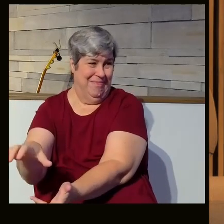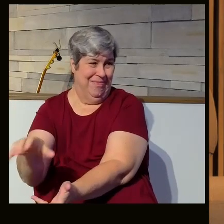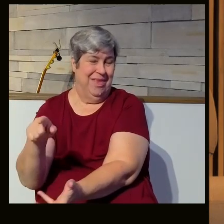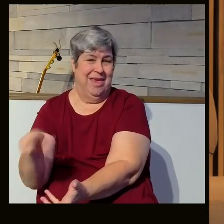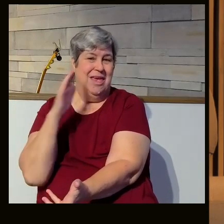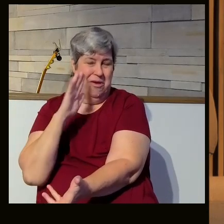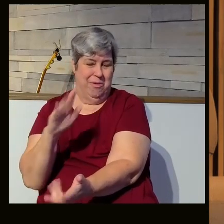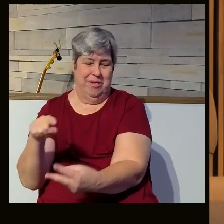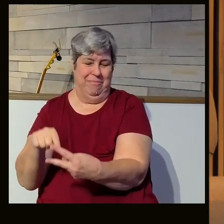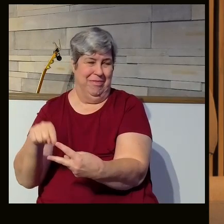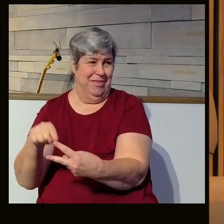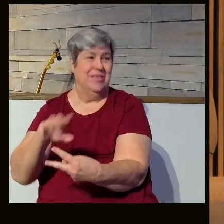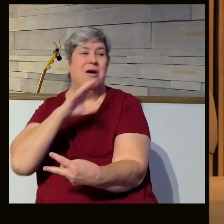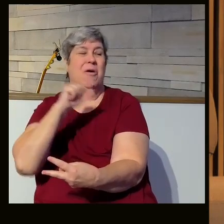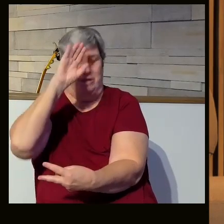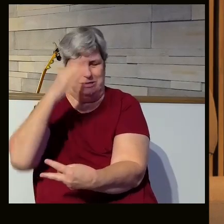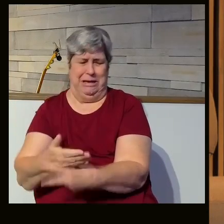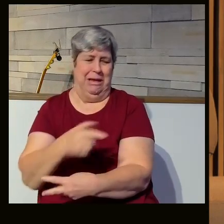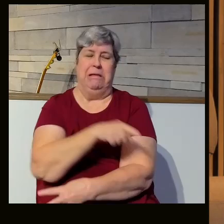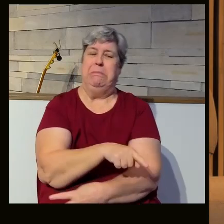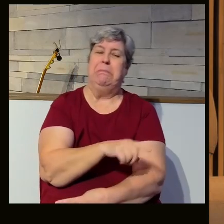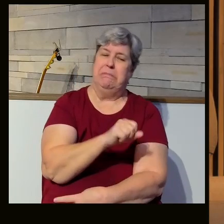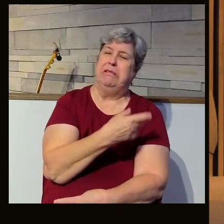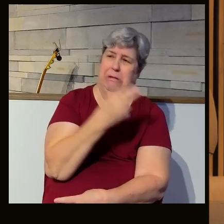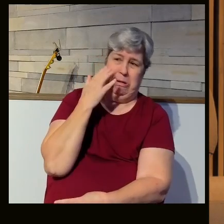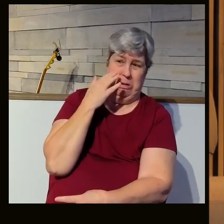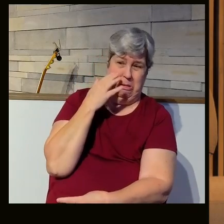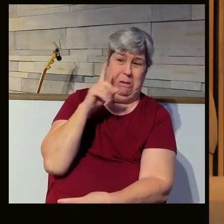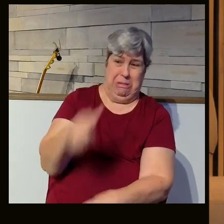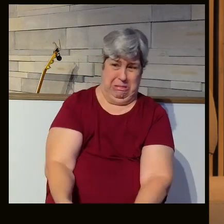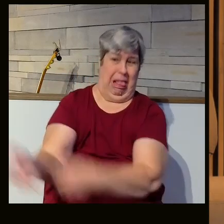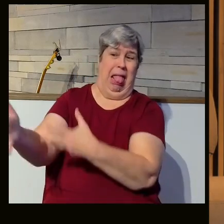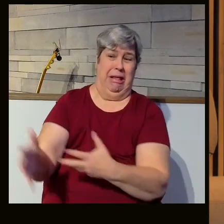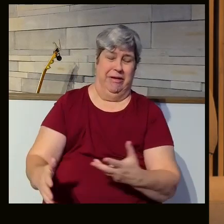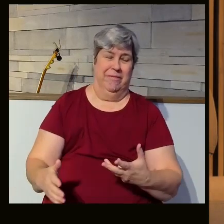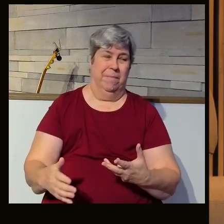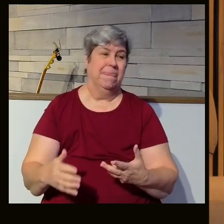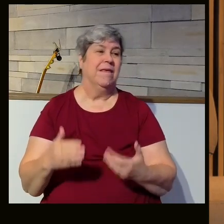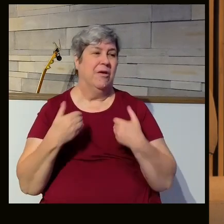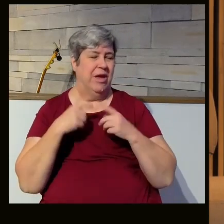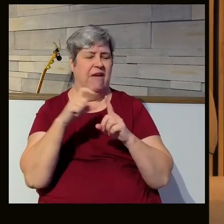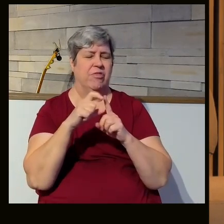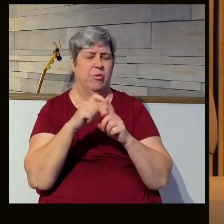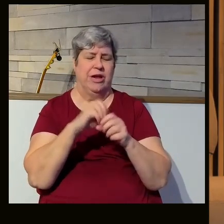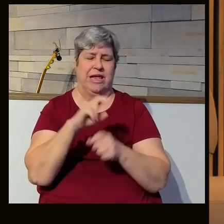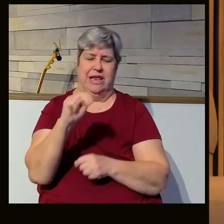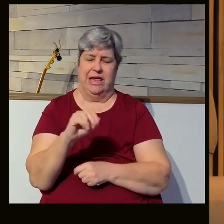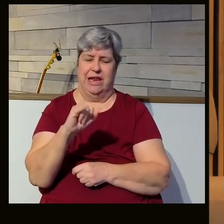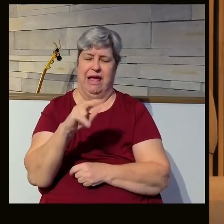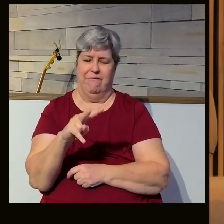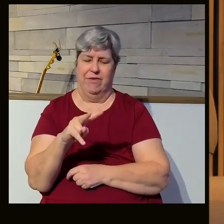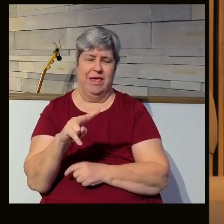is to be the son. And so Sarah knew he's got to go. We have the word in the NIV, how